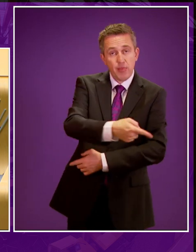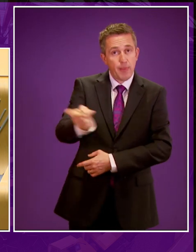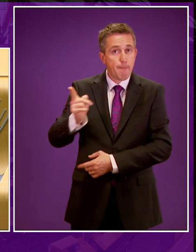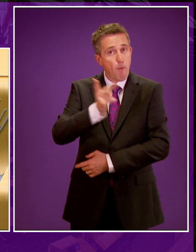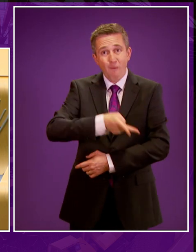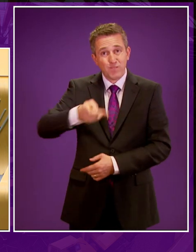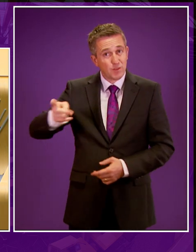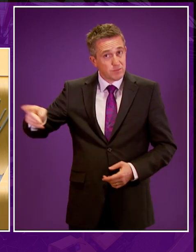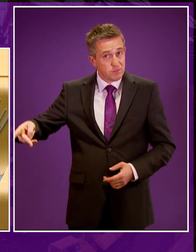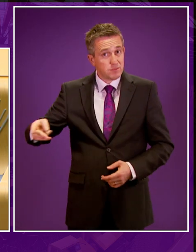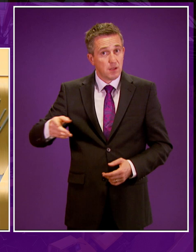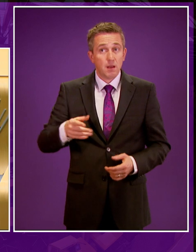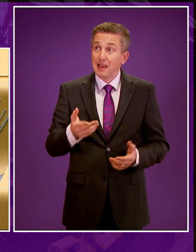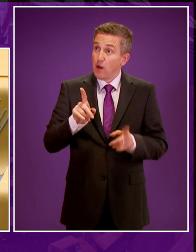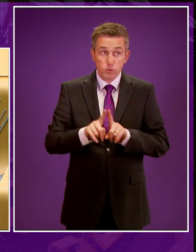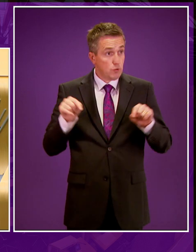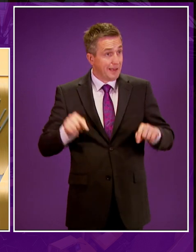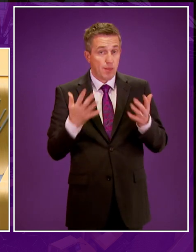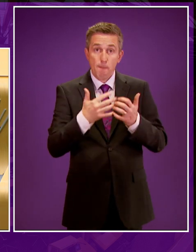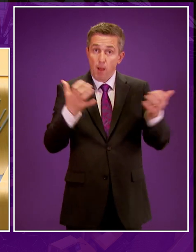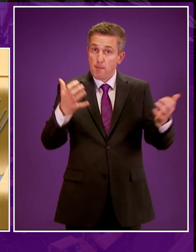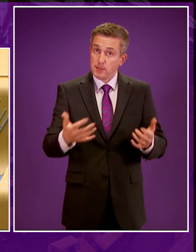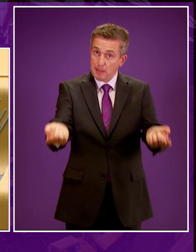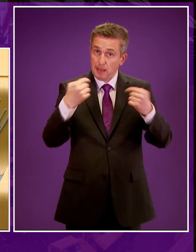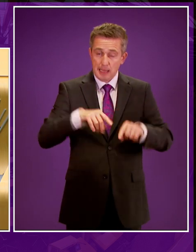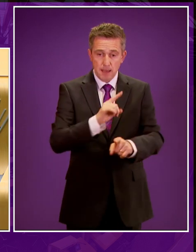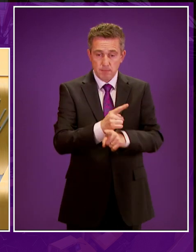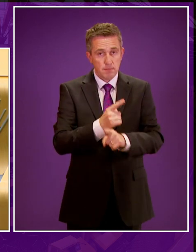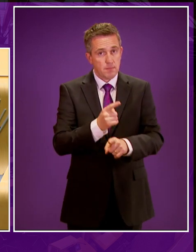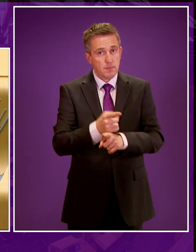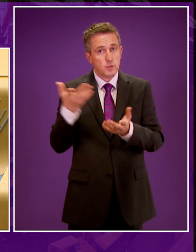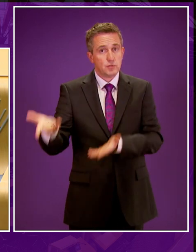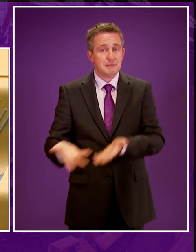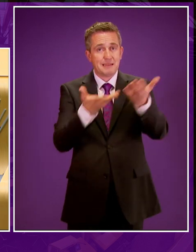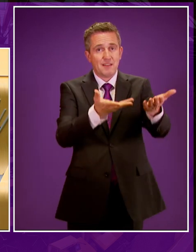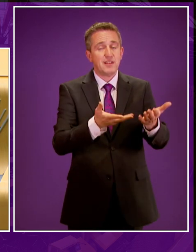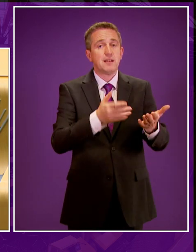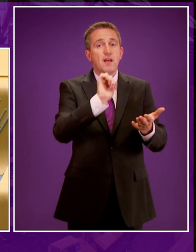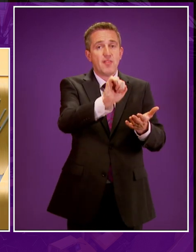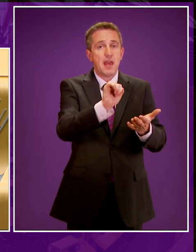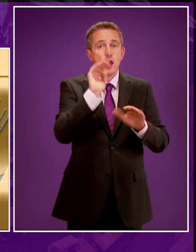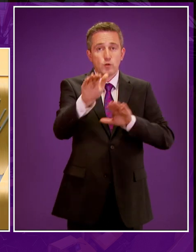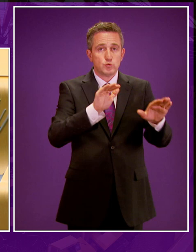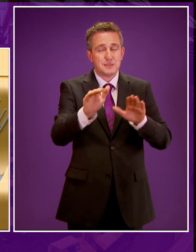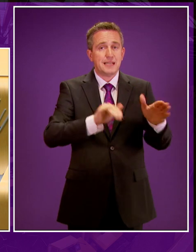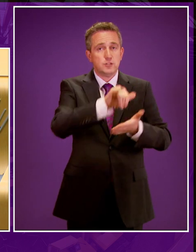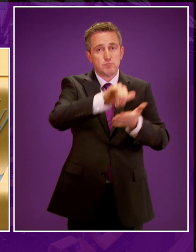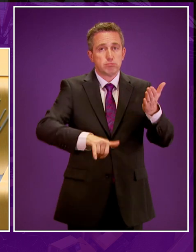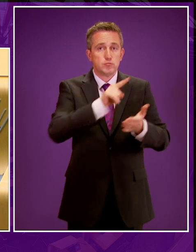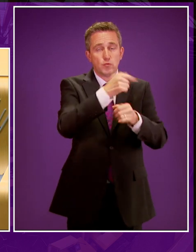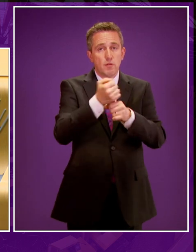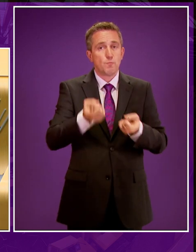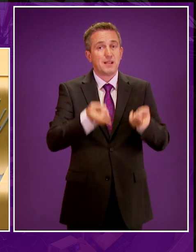many occasions, but certainly here in this Parliament a few months ago, to help them hand over their completed consultations to the Minister.